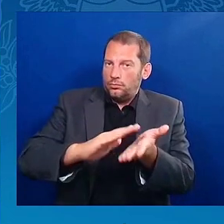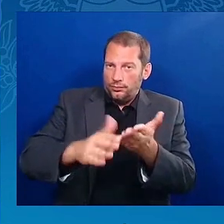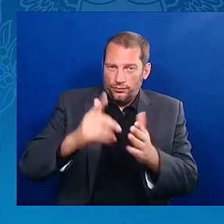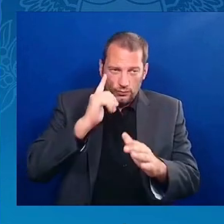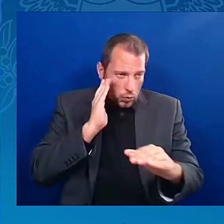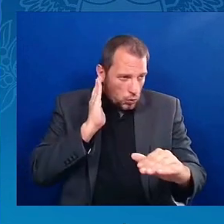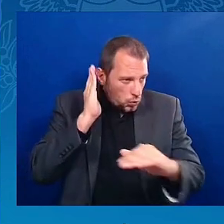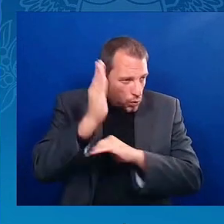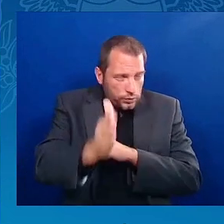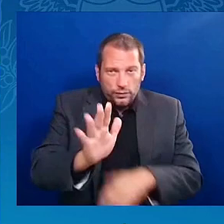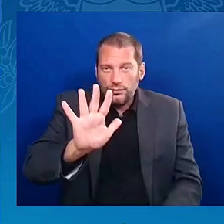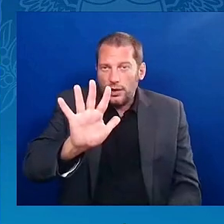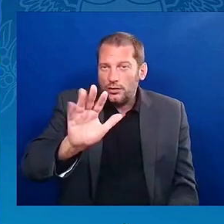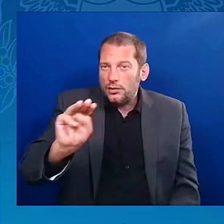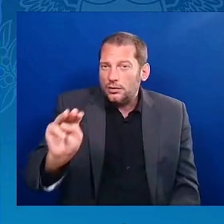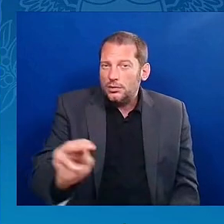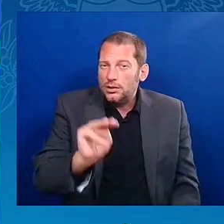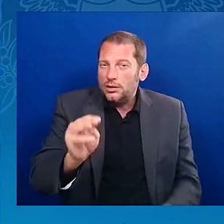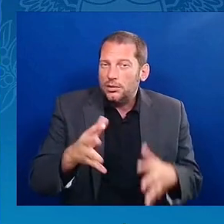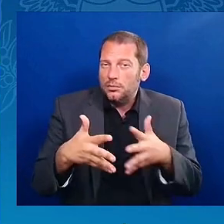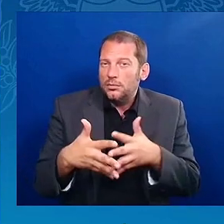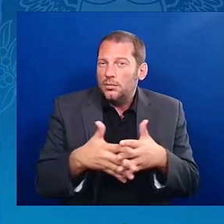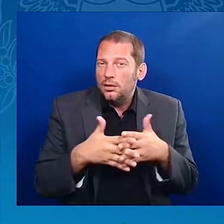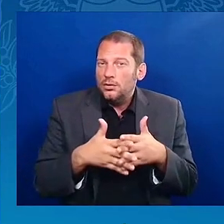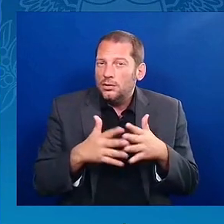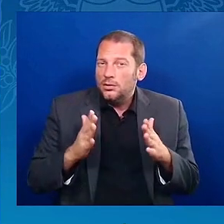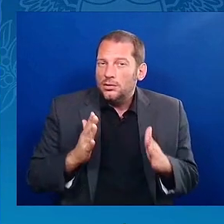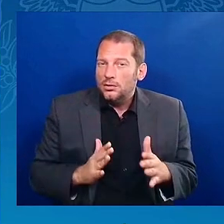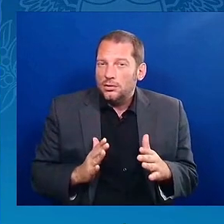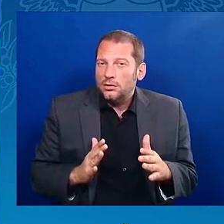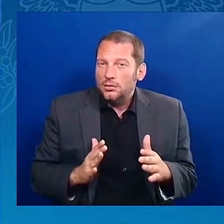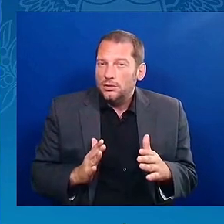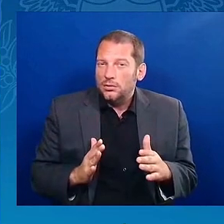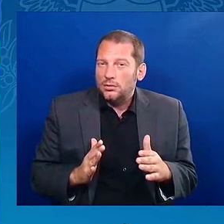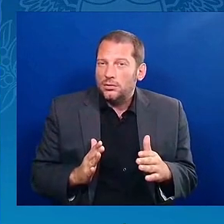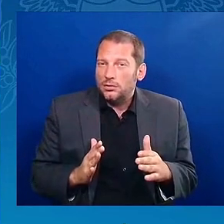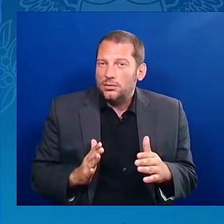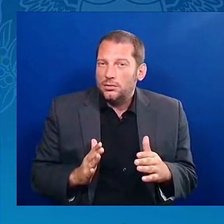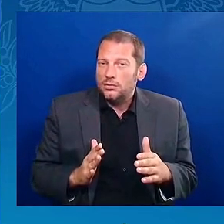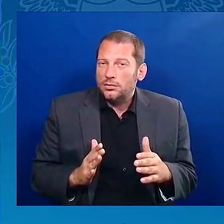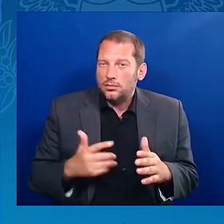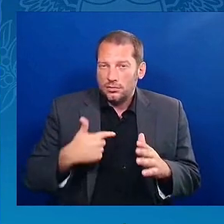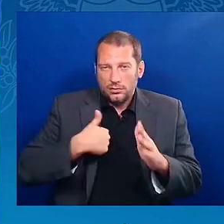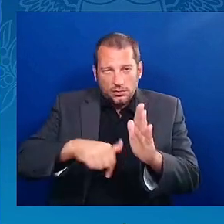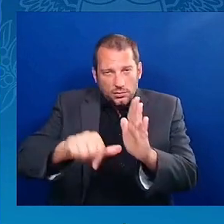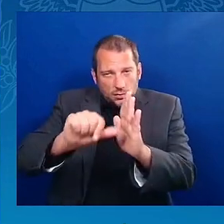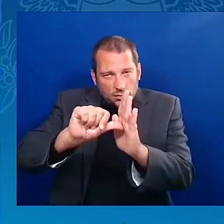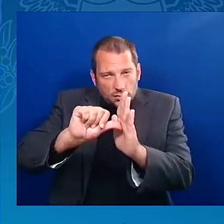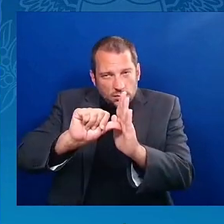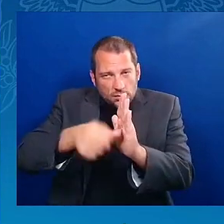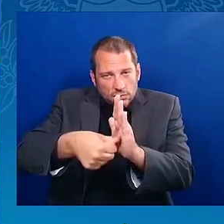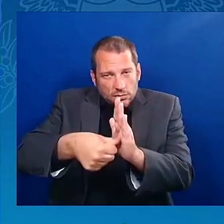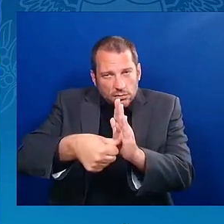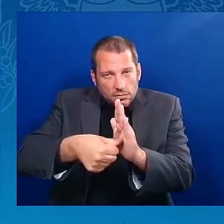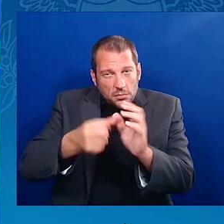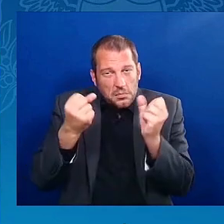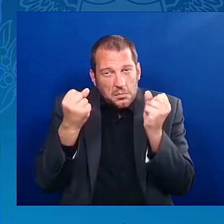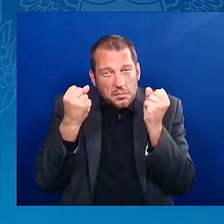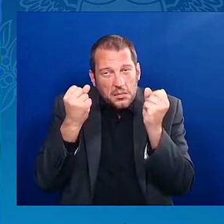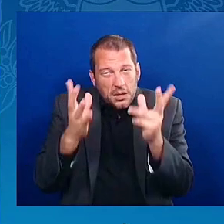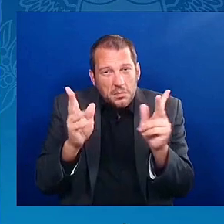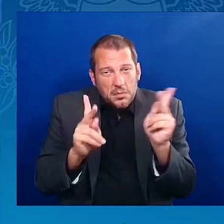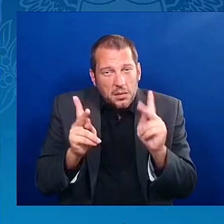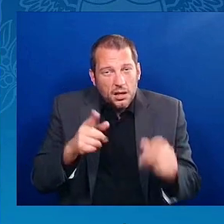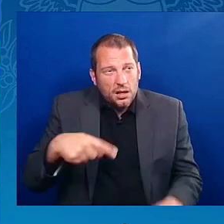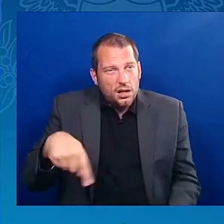And I have to emphasize, that was not without a whole lot of people that did not want that to happen. We had to fight to